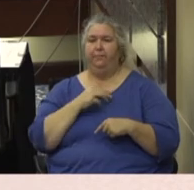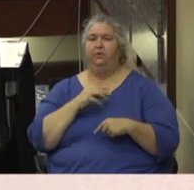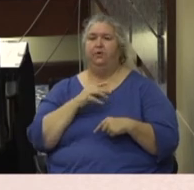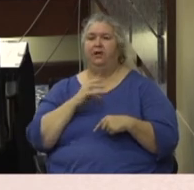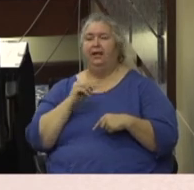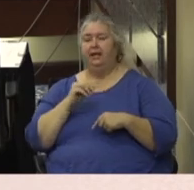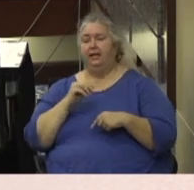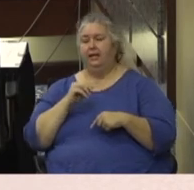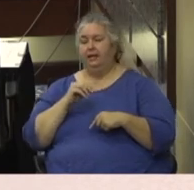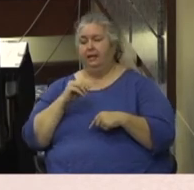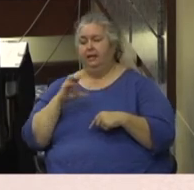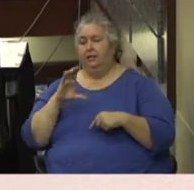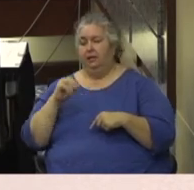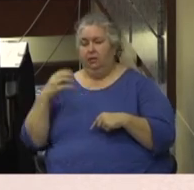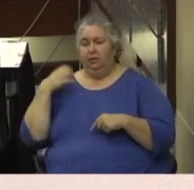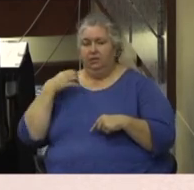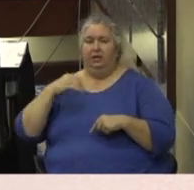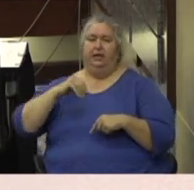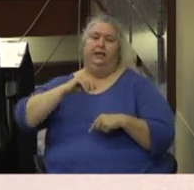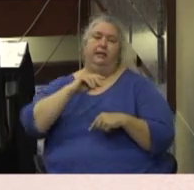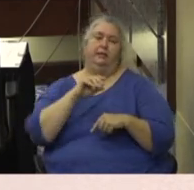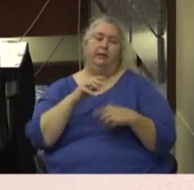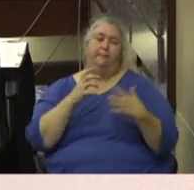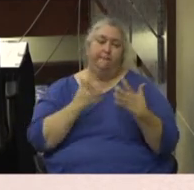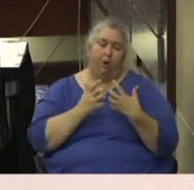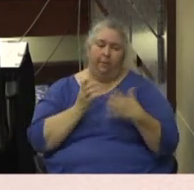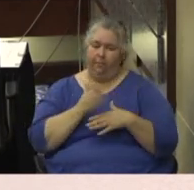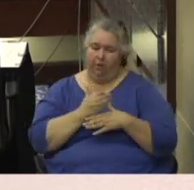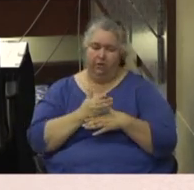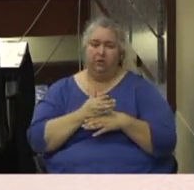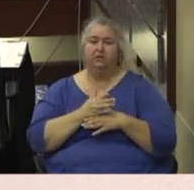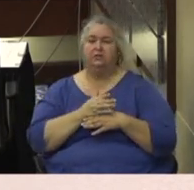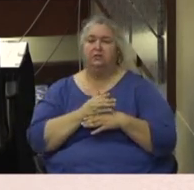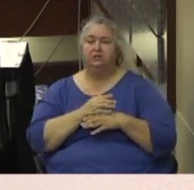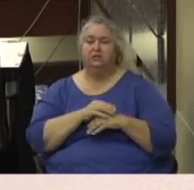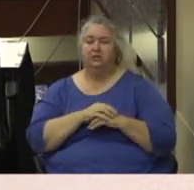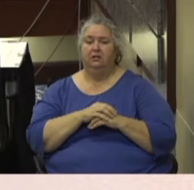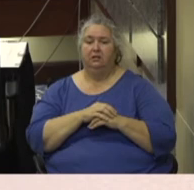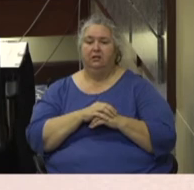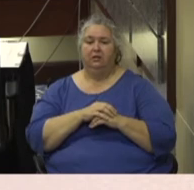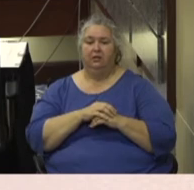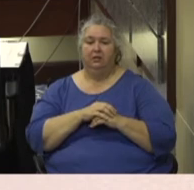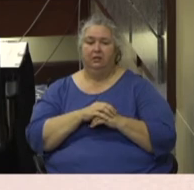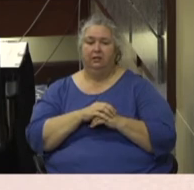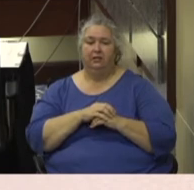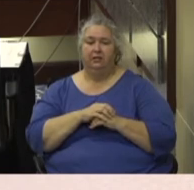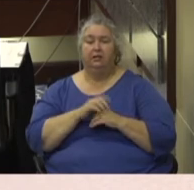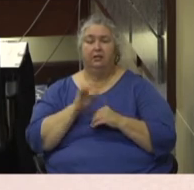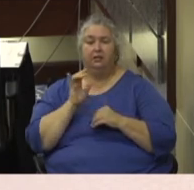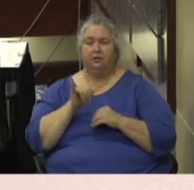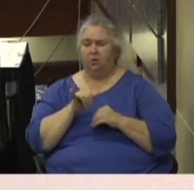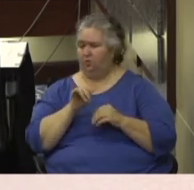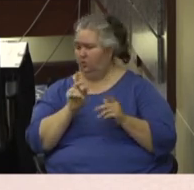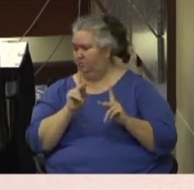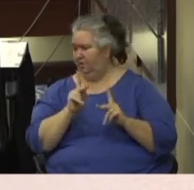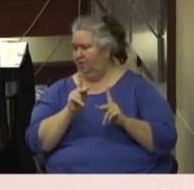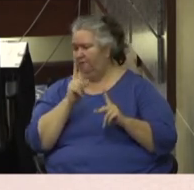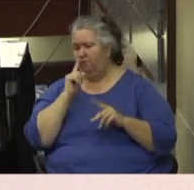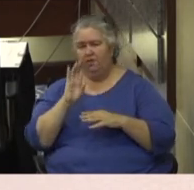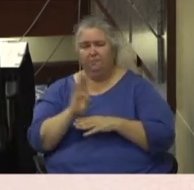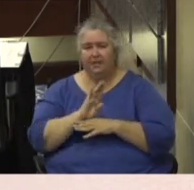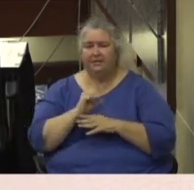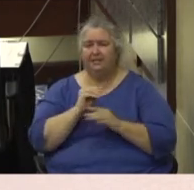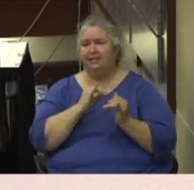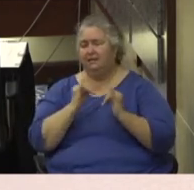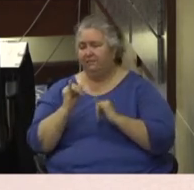key partners and the staff liaisons, which we had not mentioned up till now. Um, and those are, uh, for the business and individual